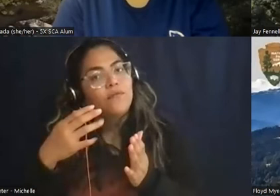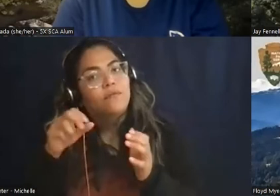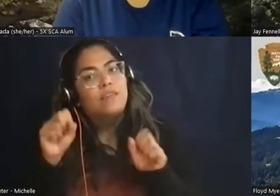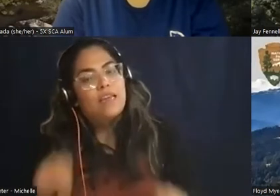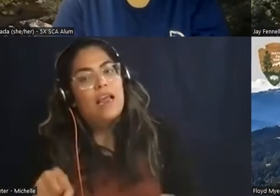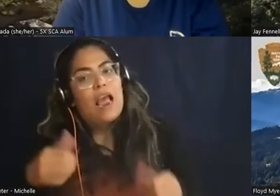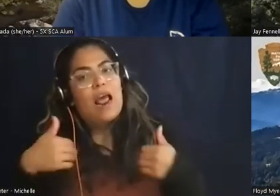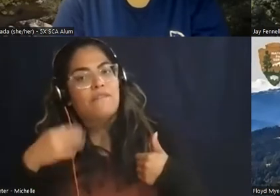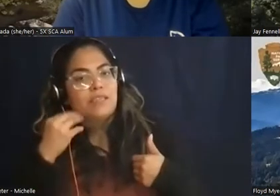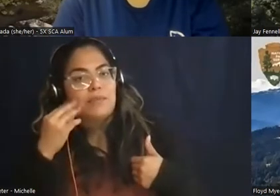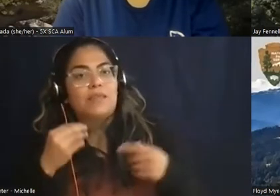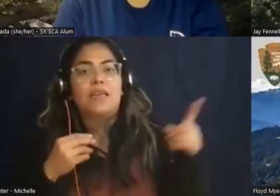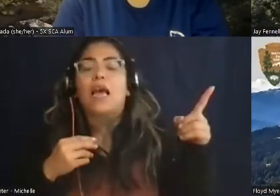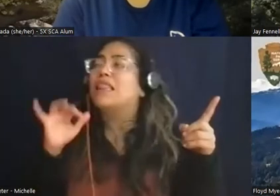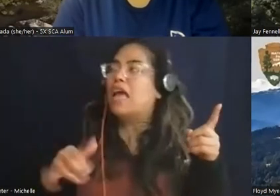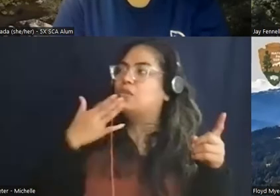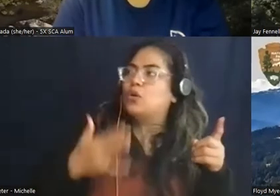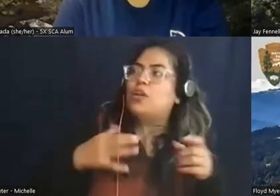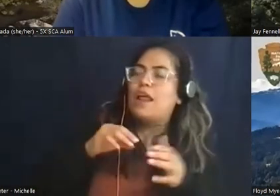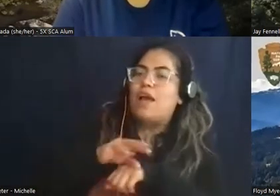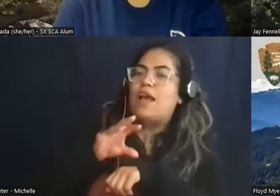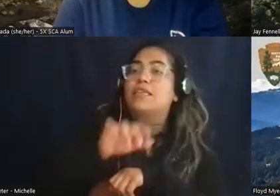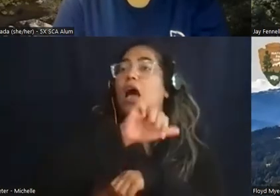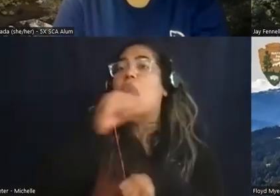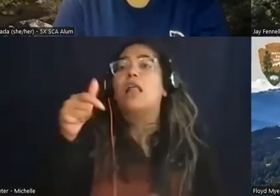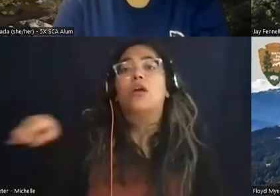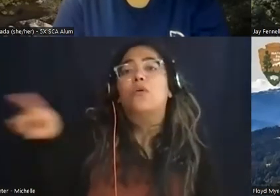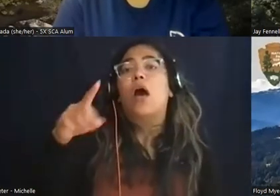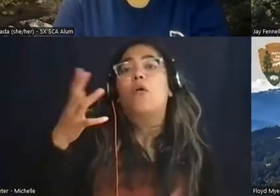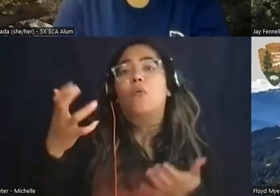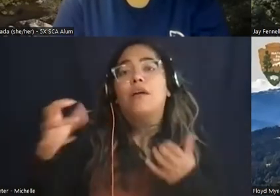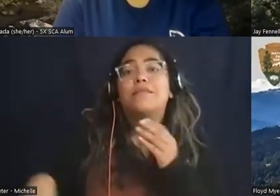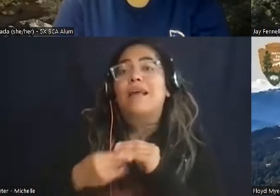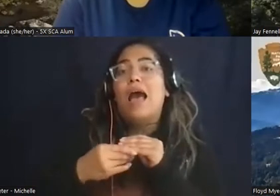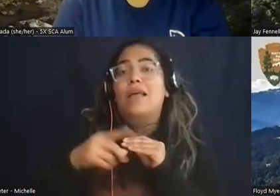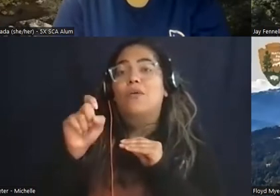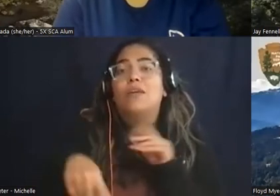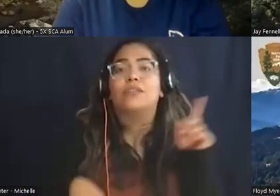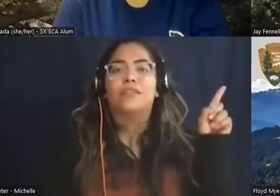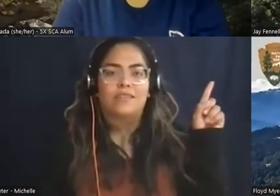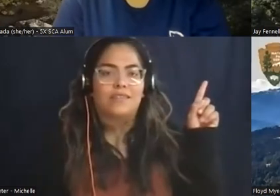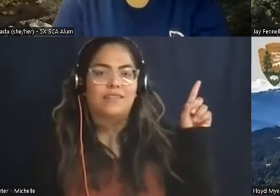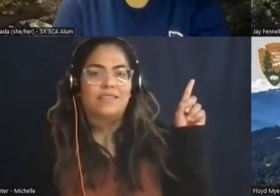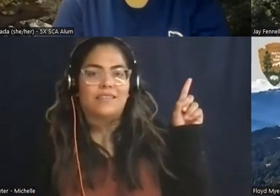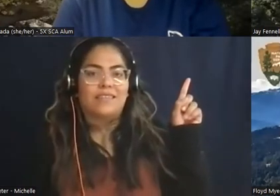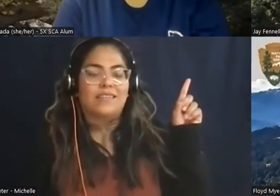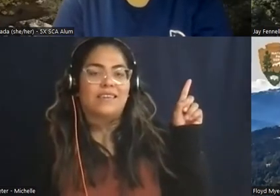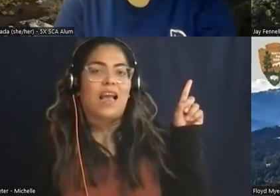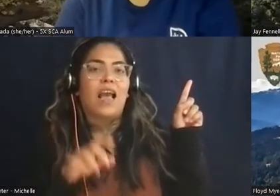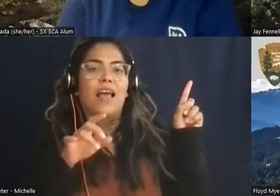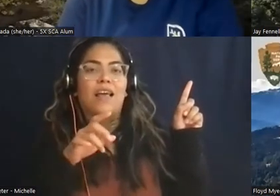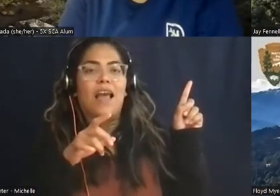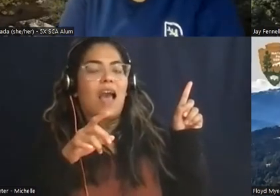advice donna any others on the panel like to contribute to the question i think i just really quickly uh